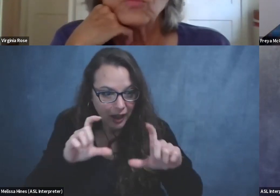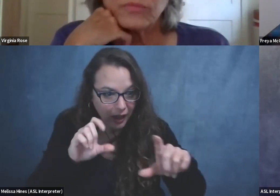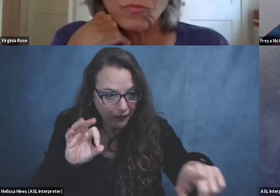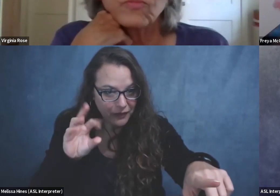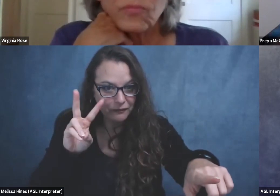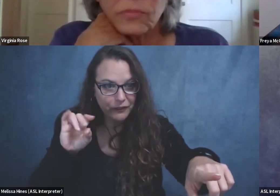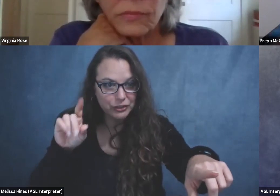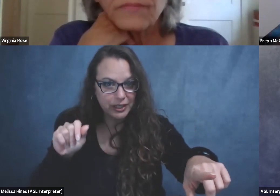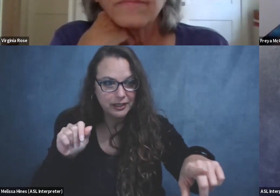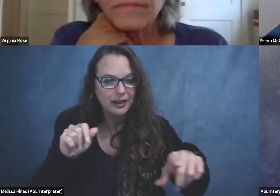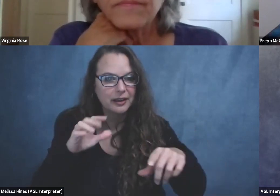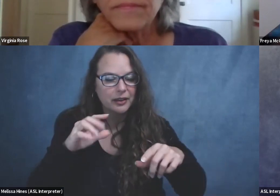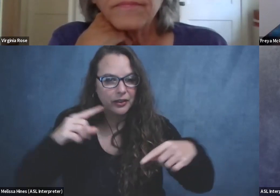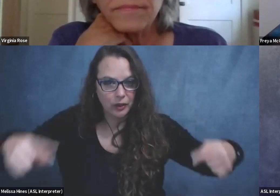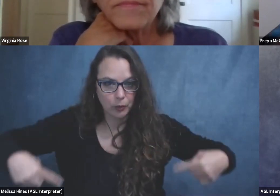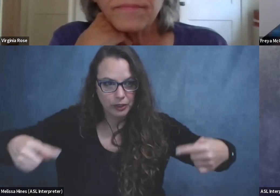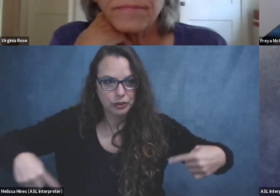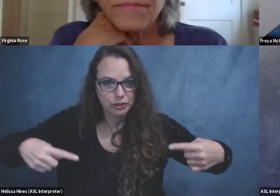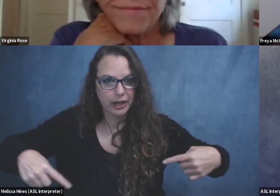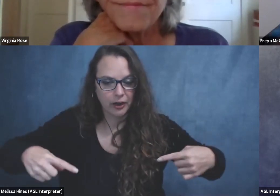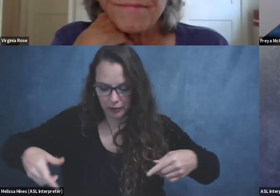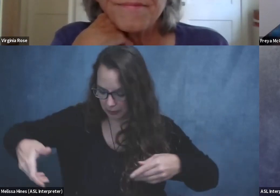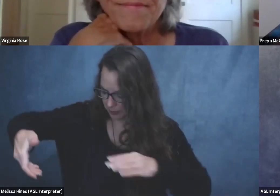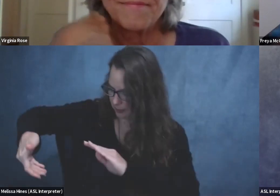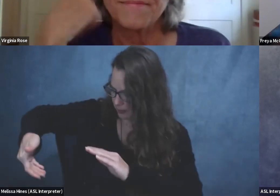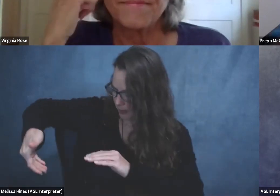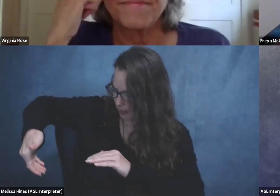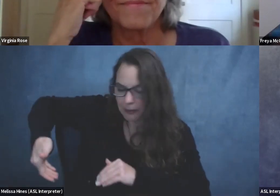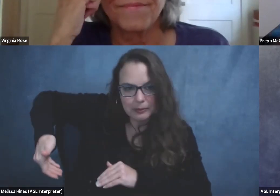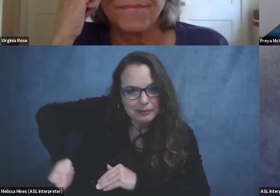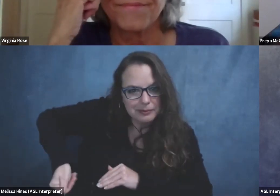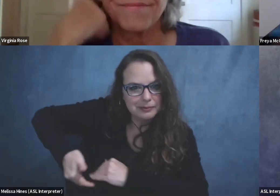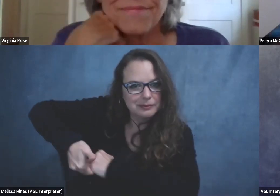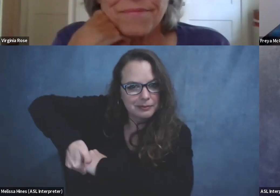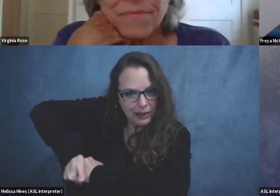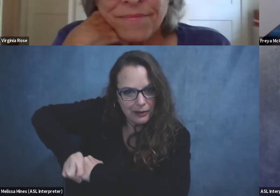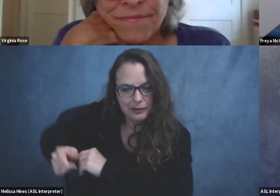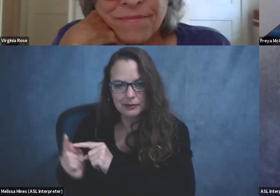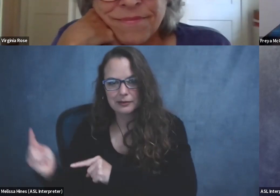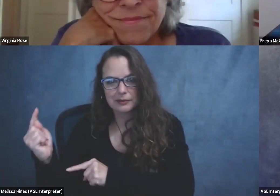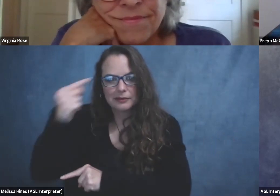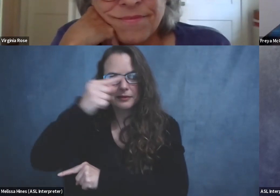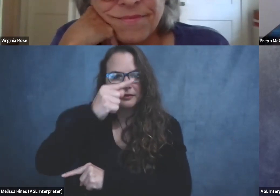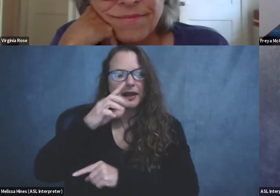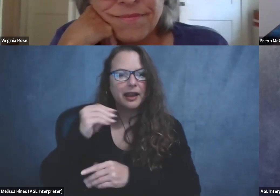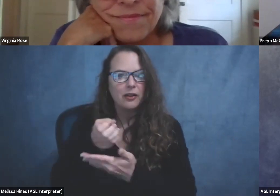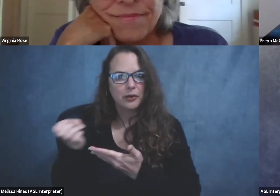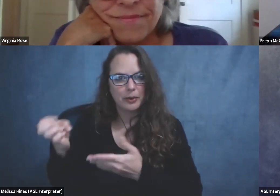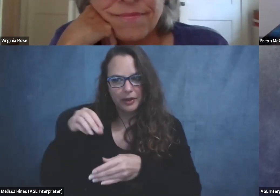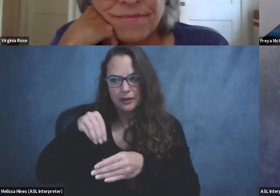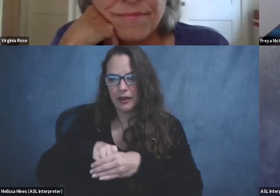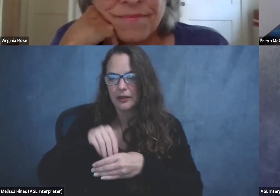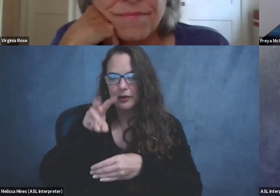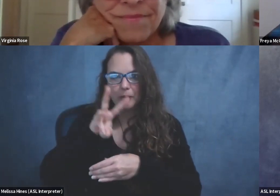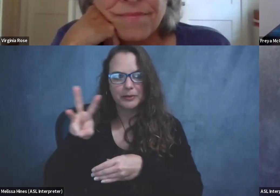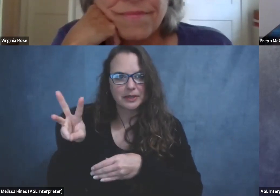the scope, the wheelchair, the wheelchair mount for the scope and the components that make it up on our website under adaptive